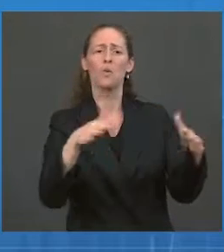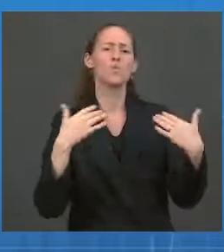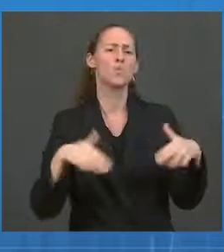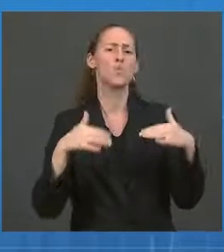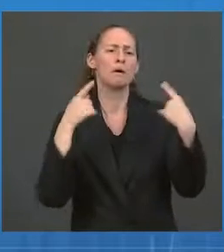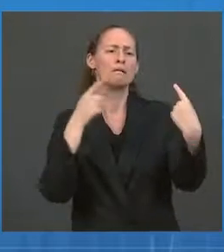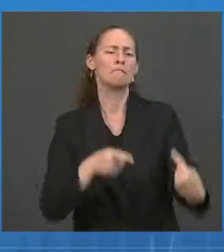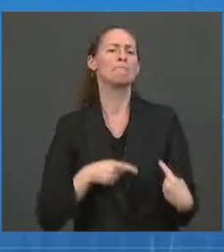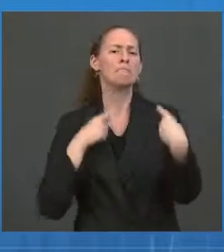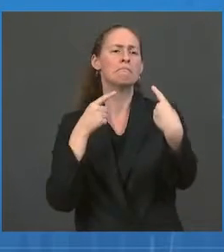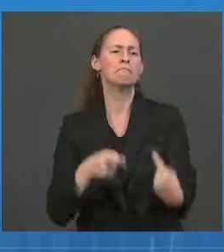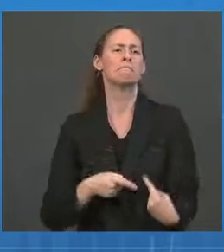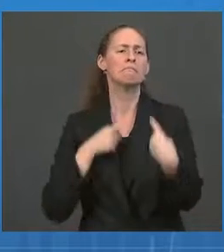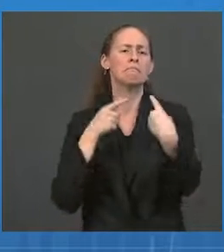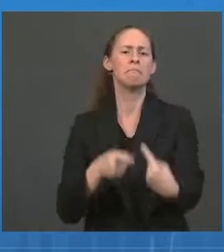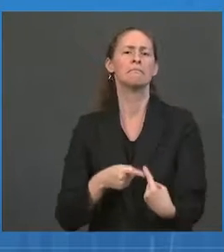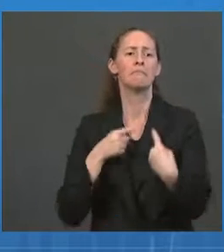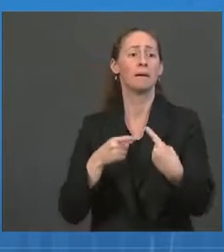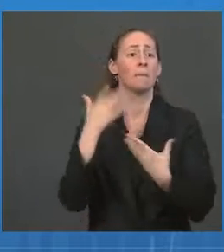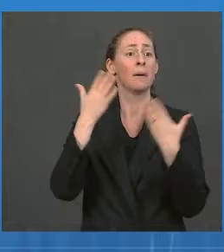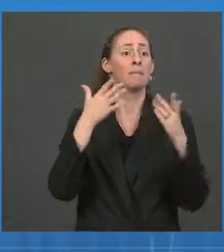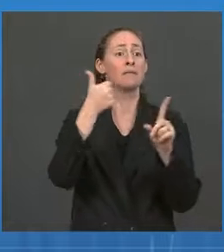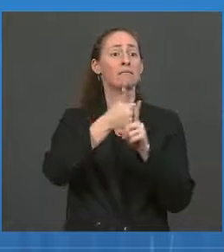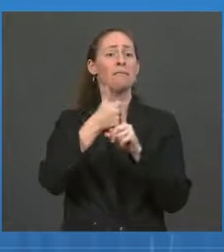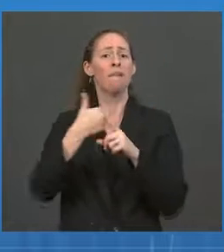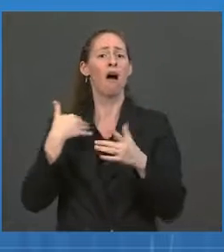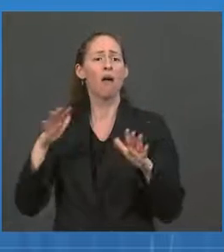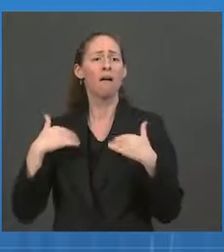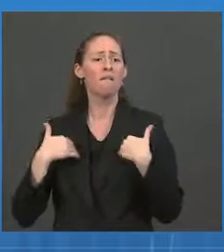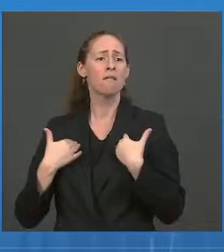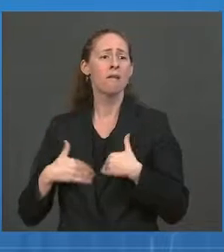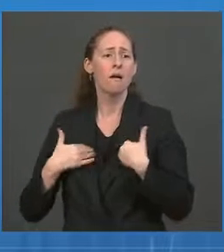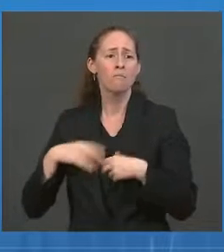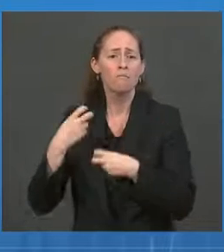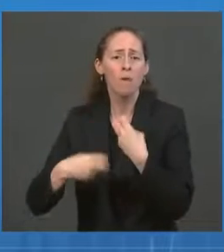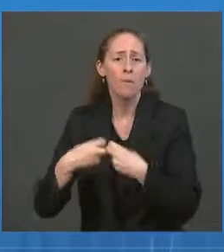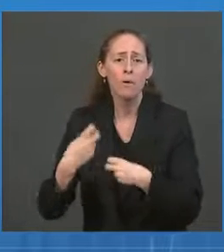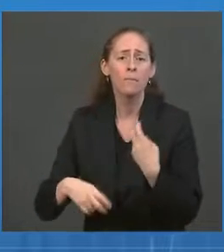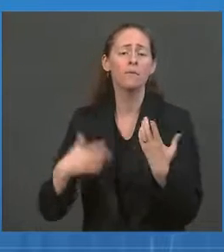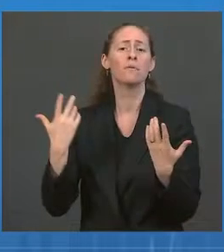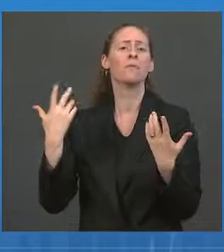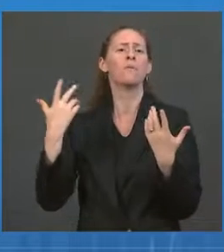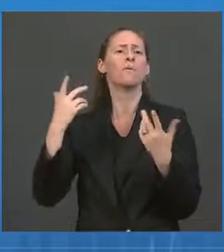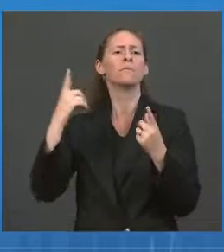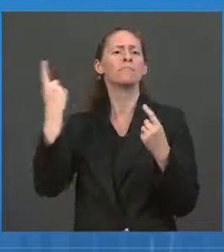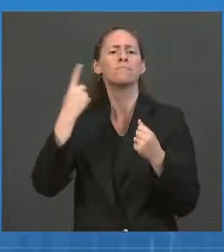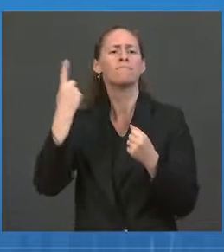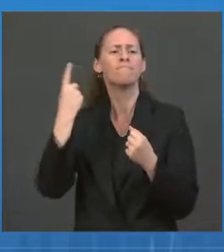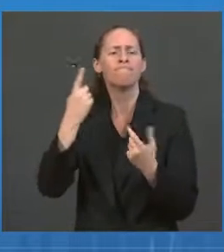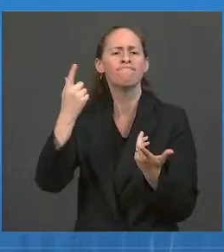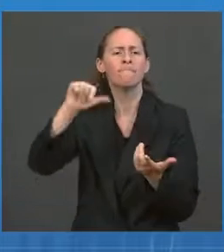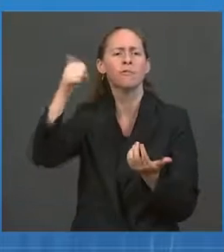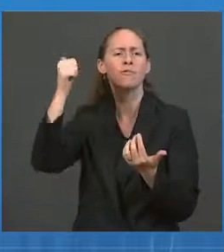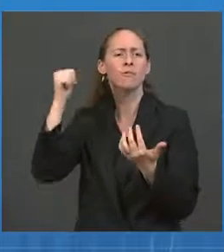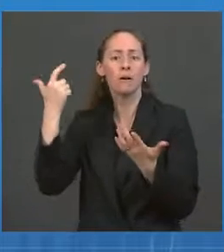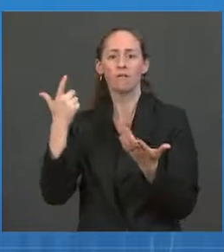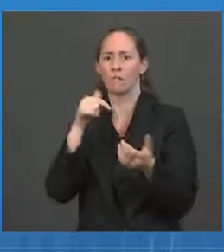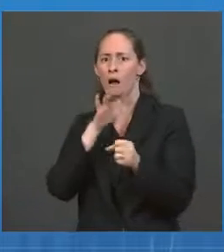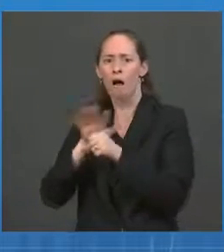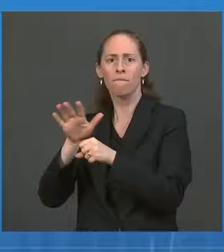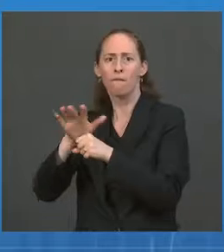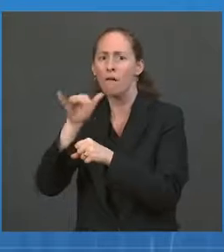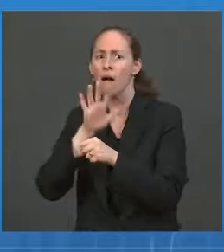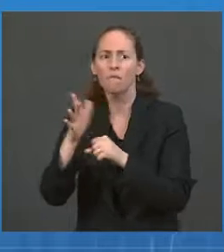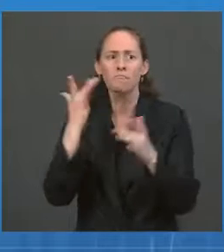pneumonia or catheter-associated urinary tract infections, this funding will be available to help nursing homes prevent, detect,